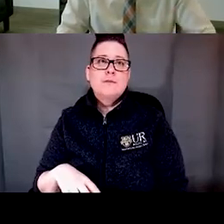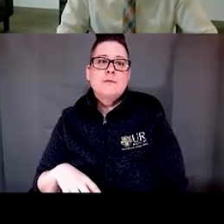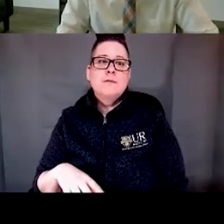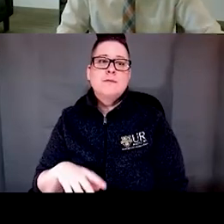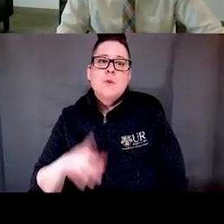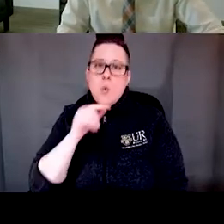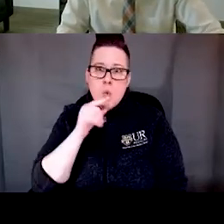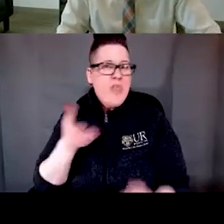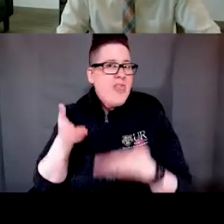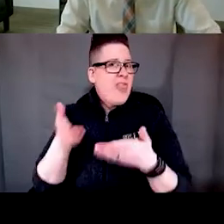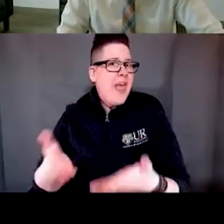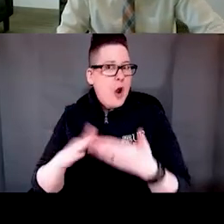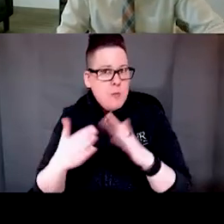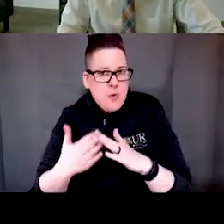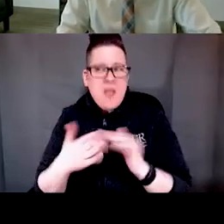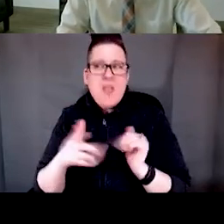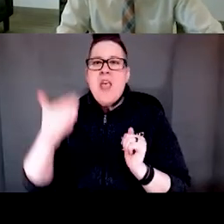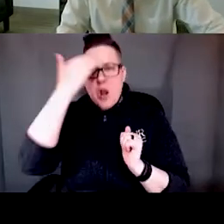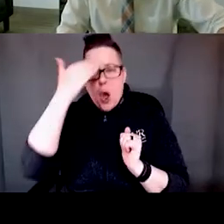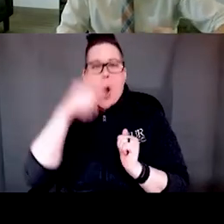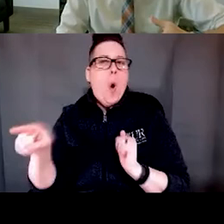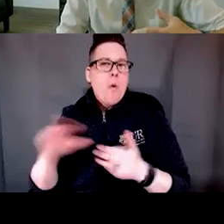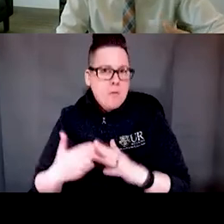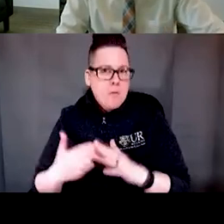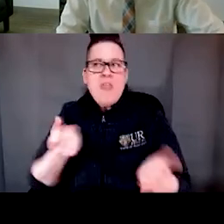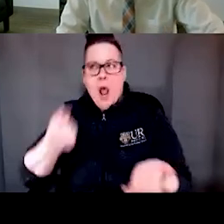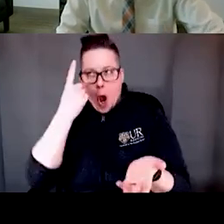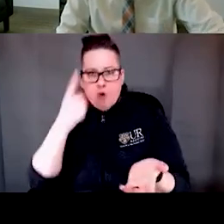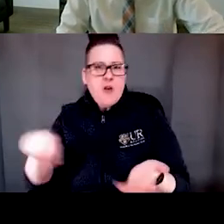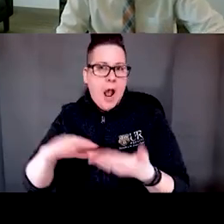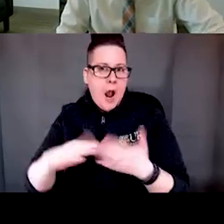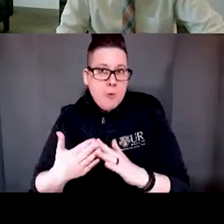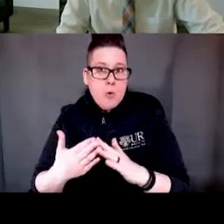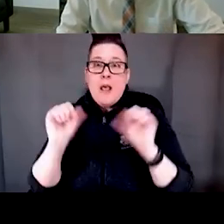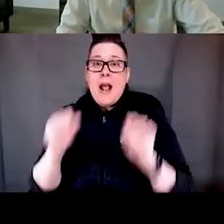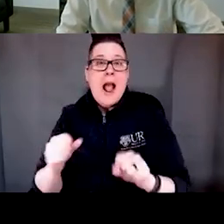in the community know the community understand the community can communicate with the community